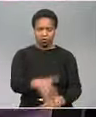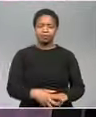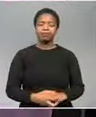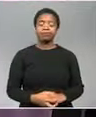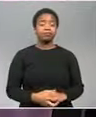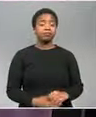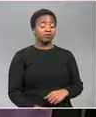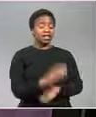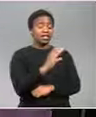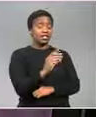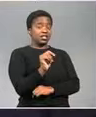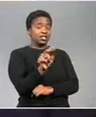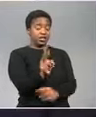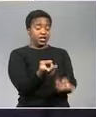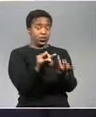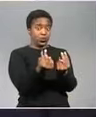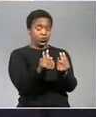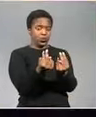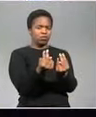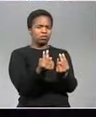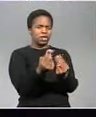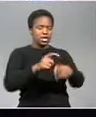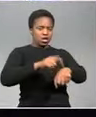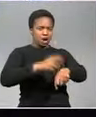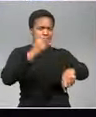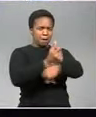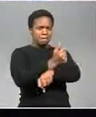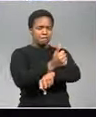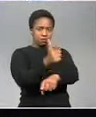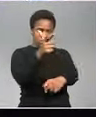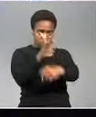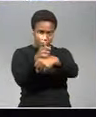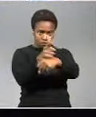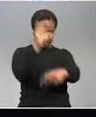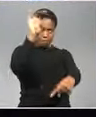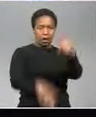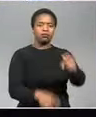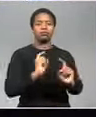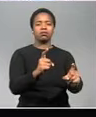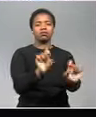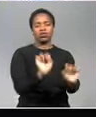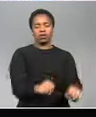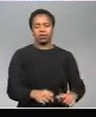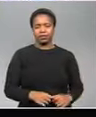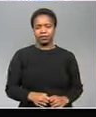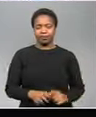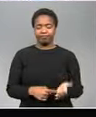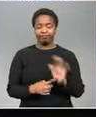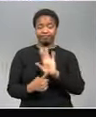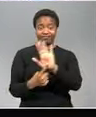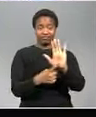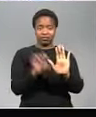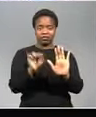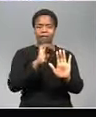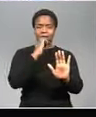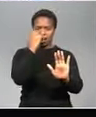CCTV reaction unit is the the response time perpetrators who are caught are then paraded on camera this ensures they